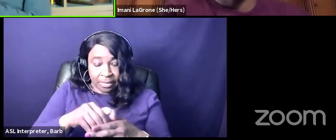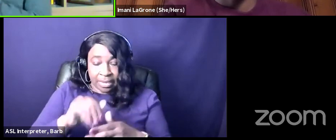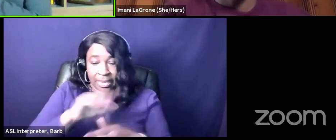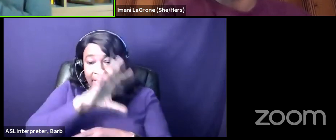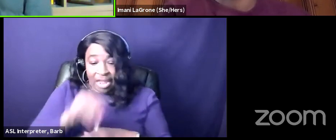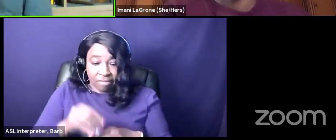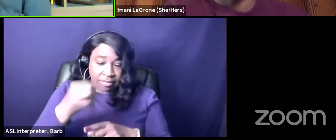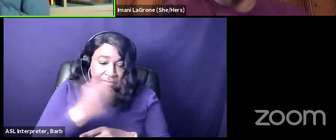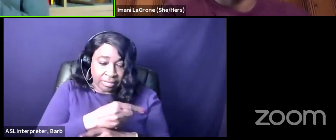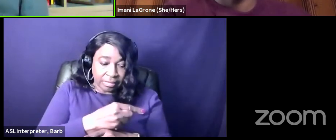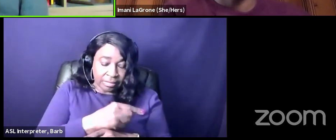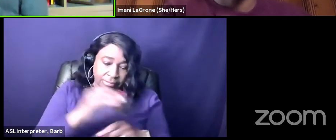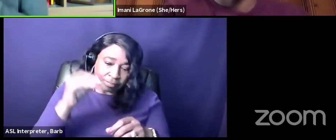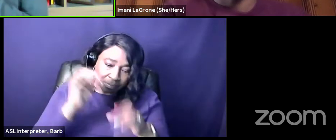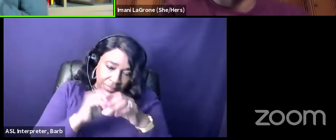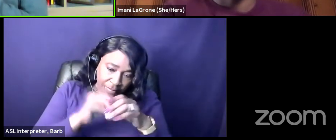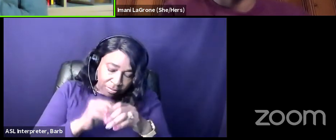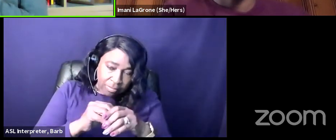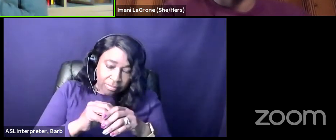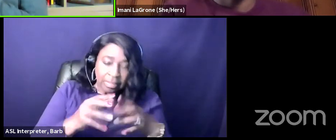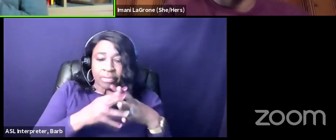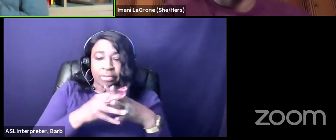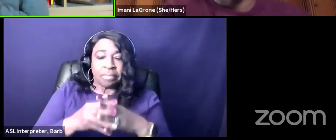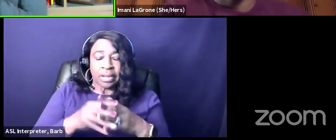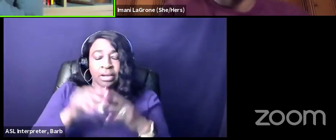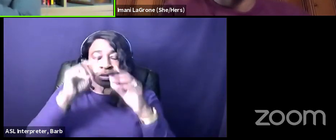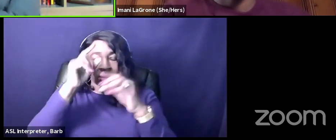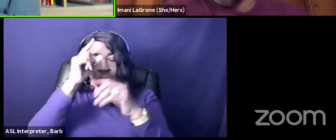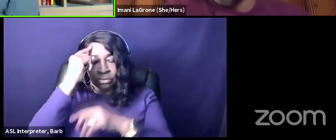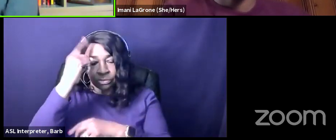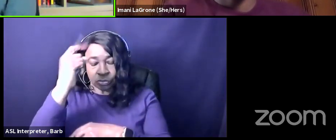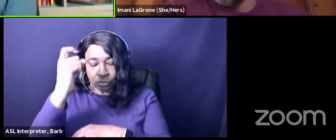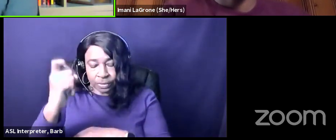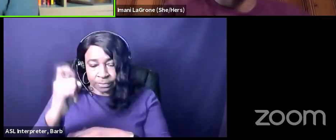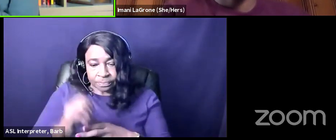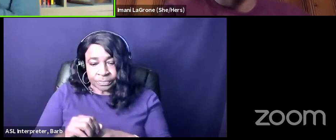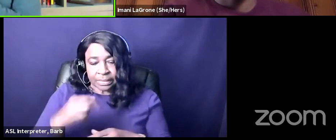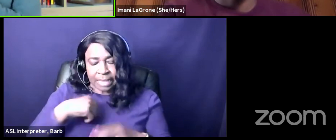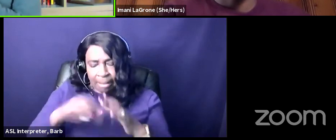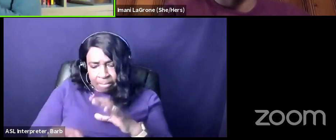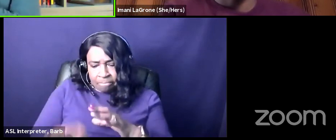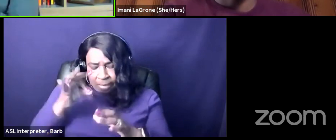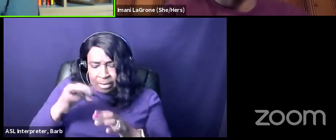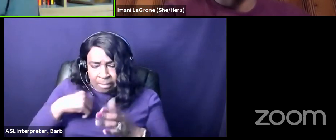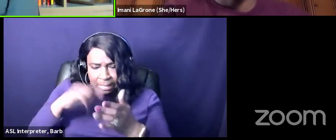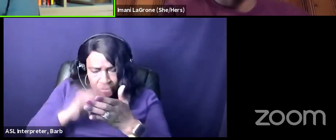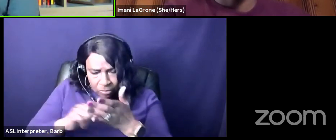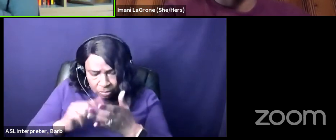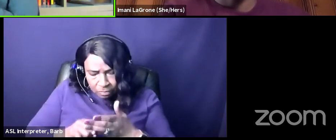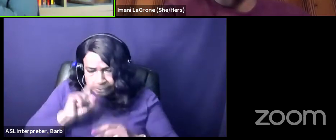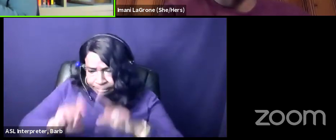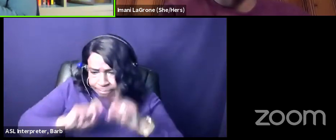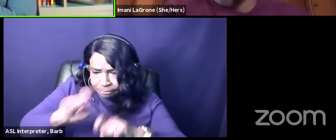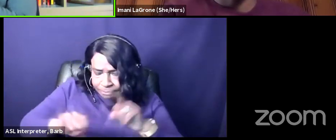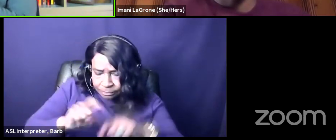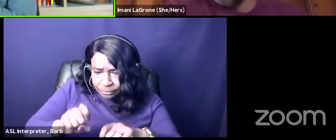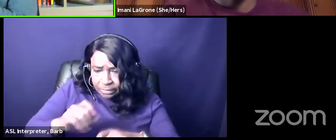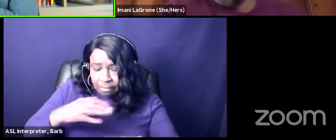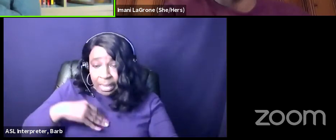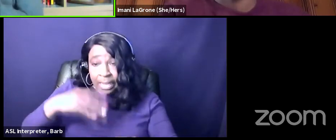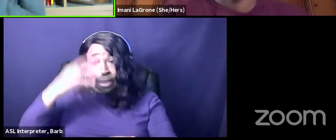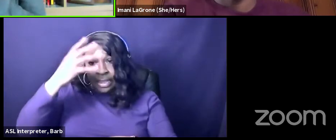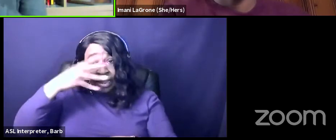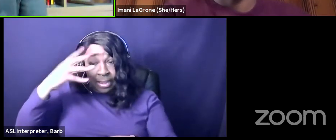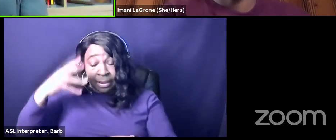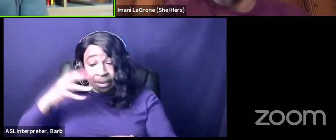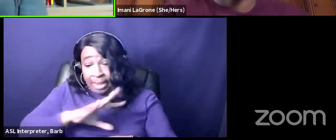american dream what i found through survey research and interviews was that my african respondents were most definitely invested in the american